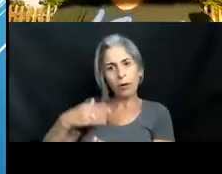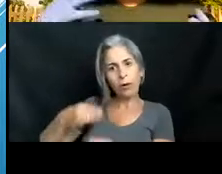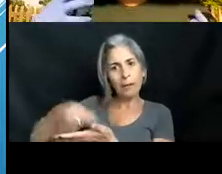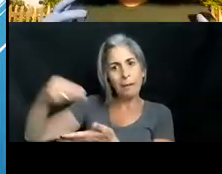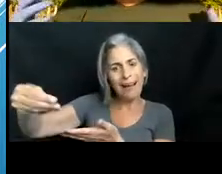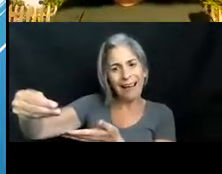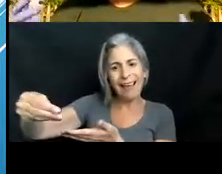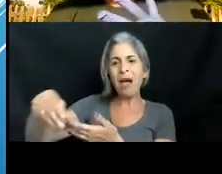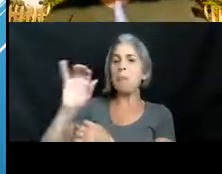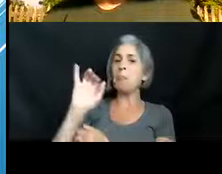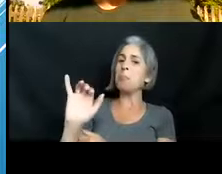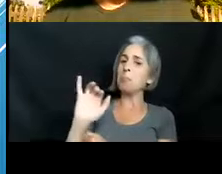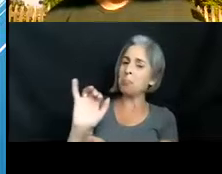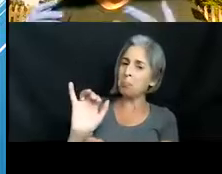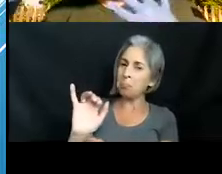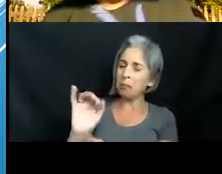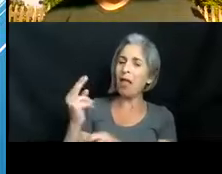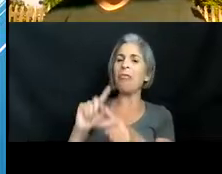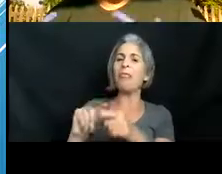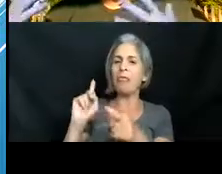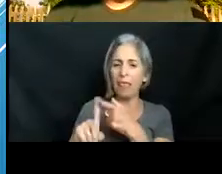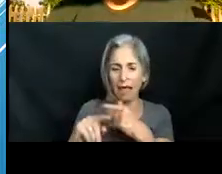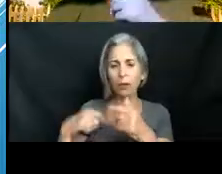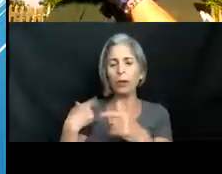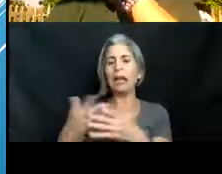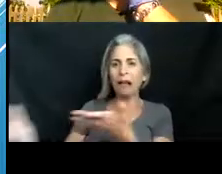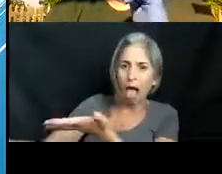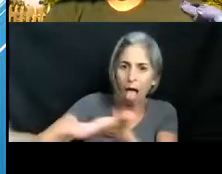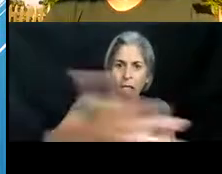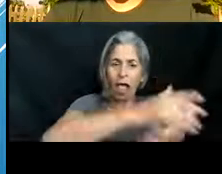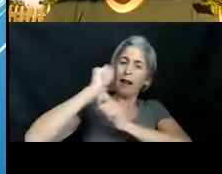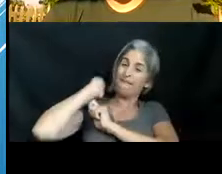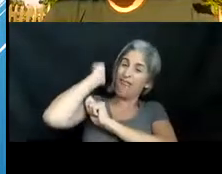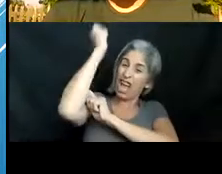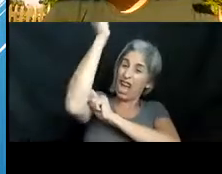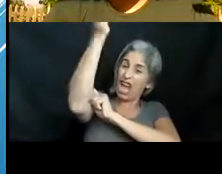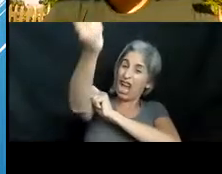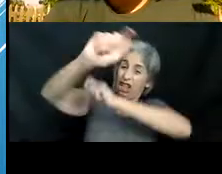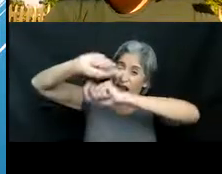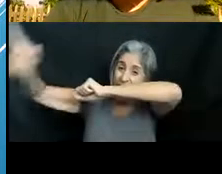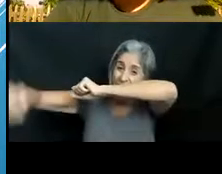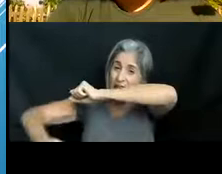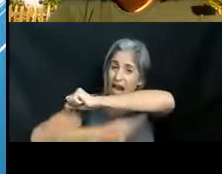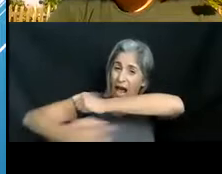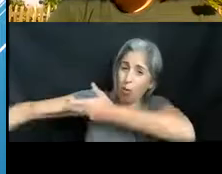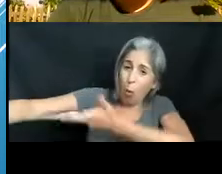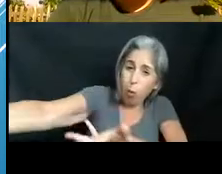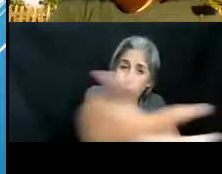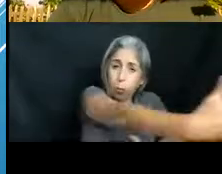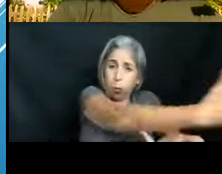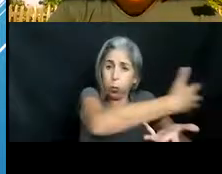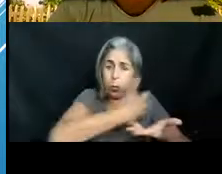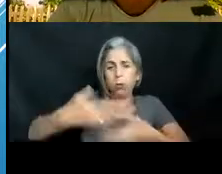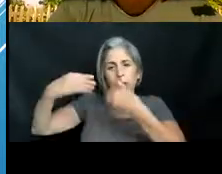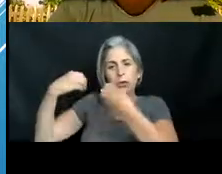lionfish, then there will be commercial fishermen going out there and collecting them for the demand. Oops,